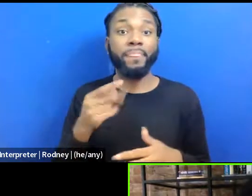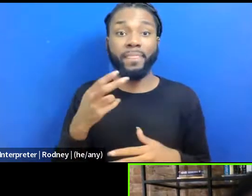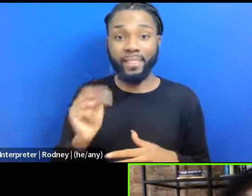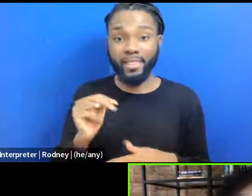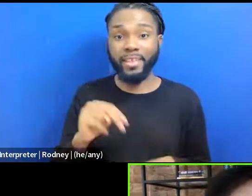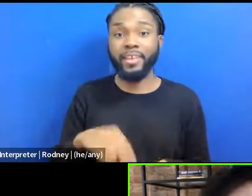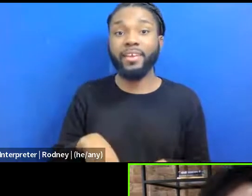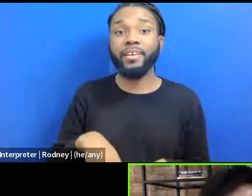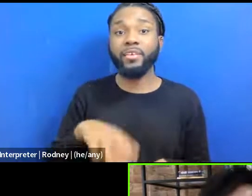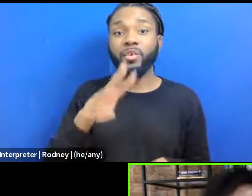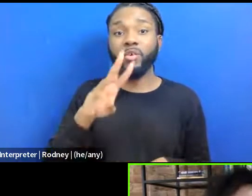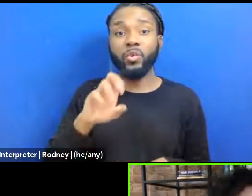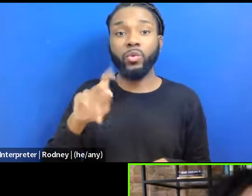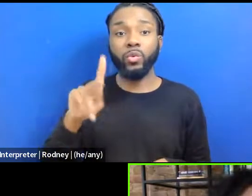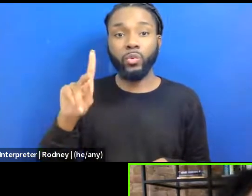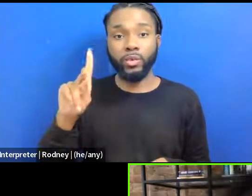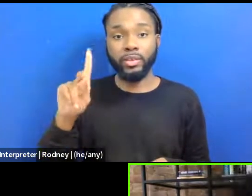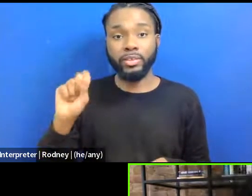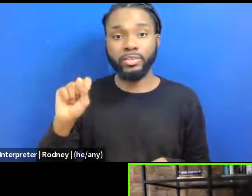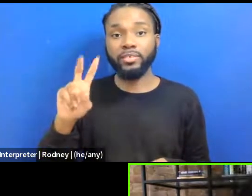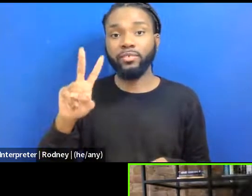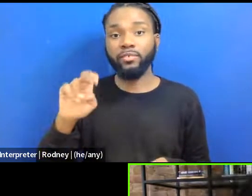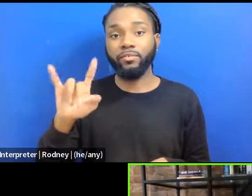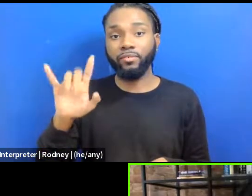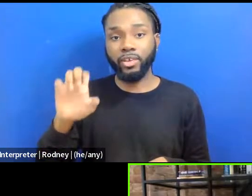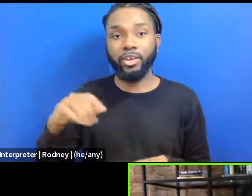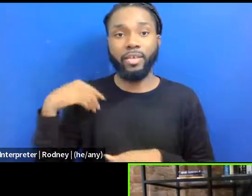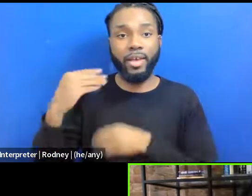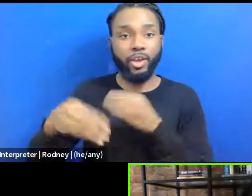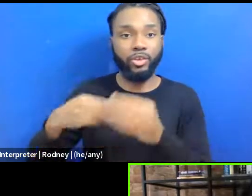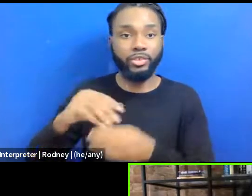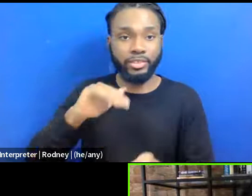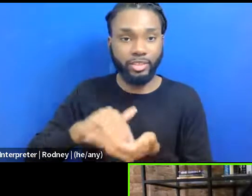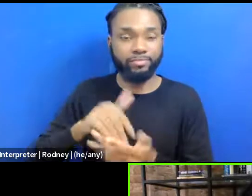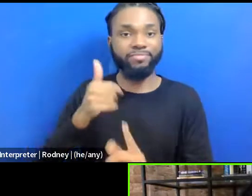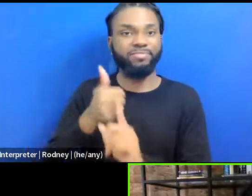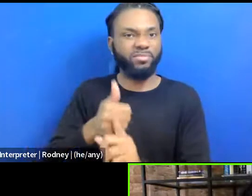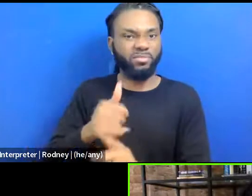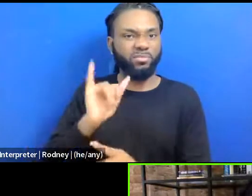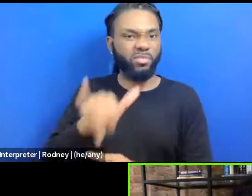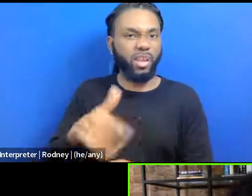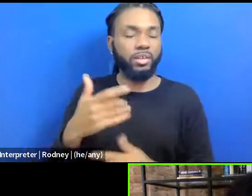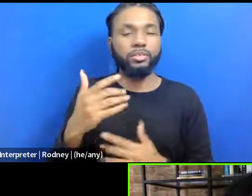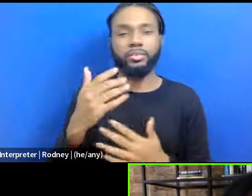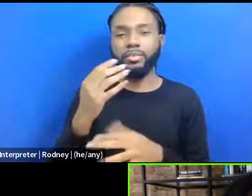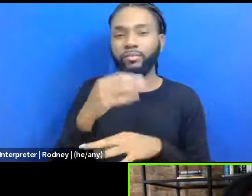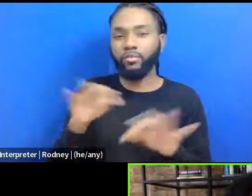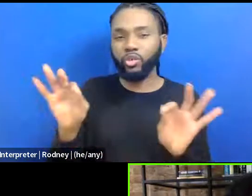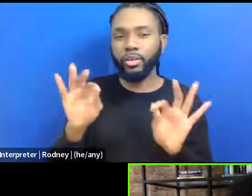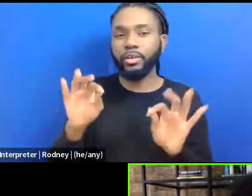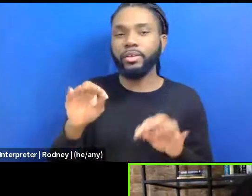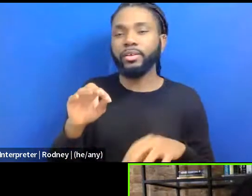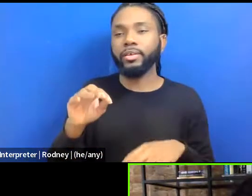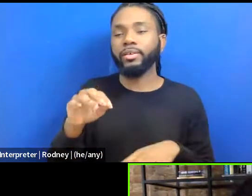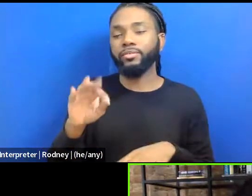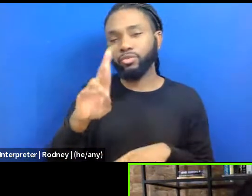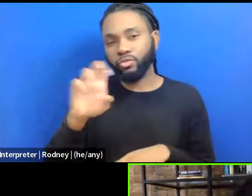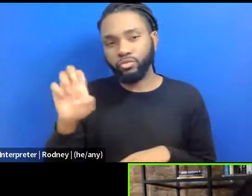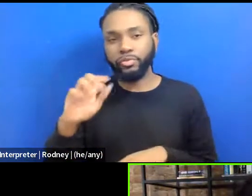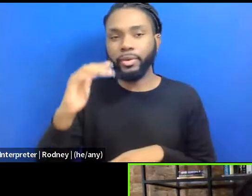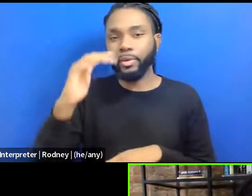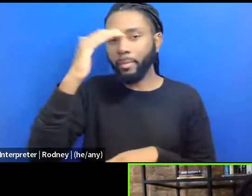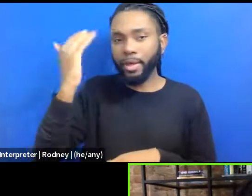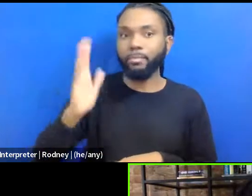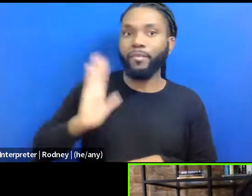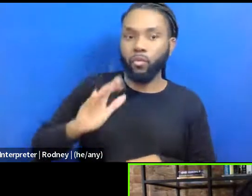Center, which is a free Black, was a free Black community